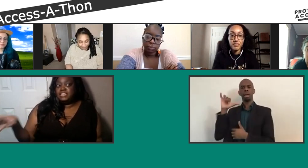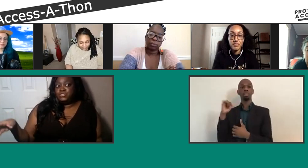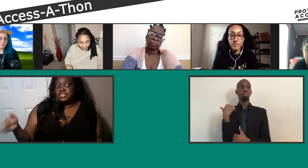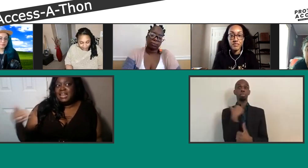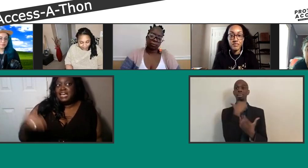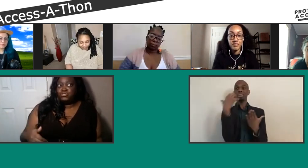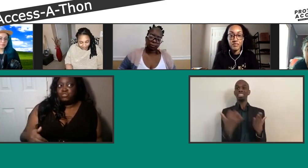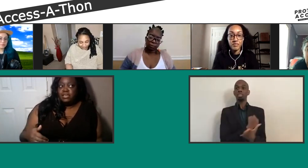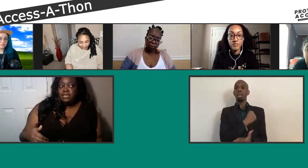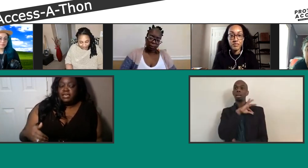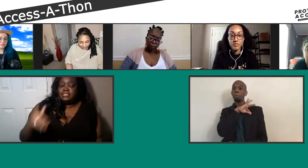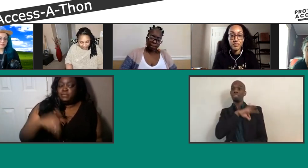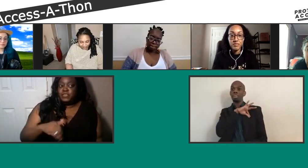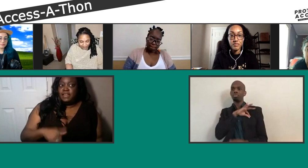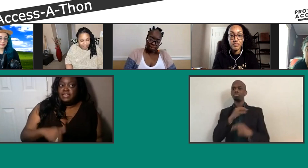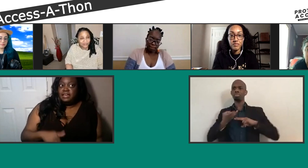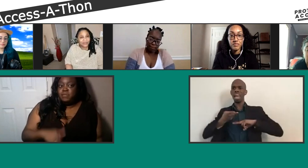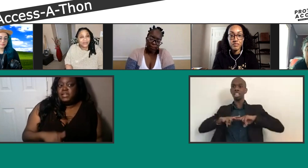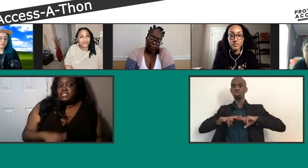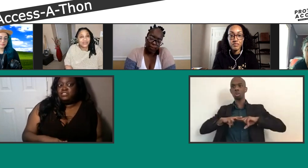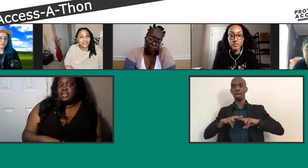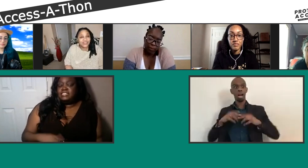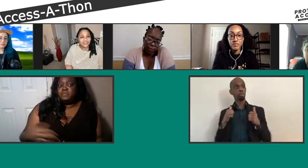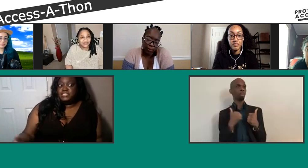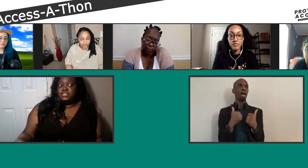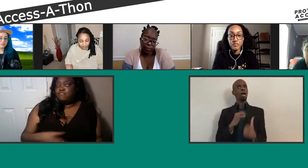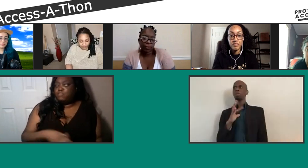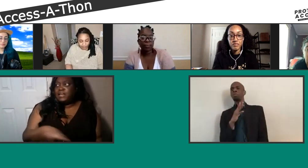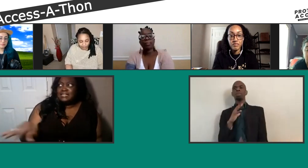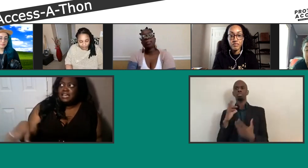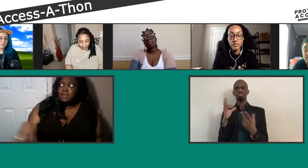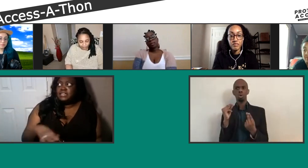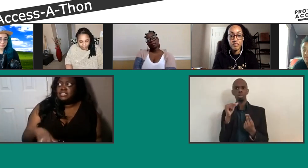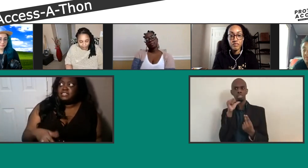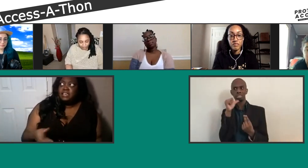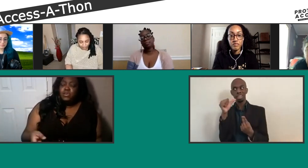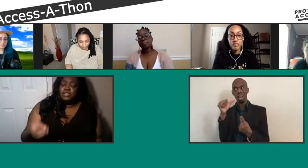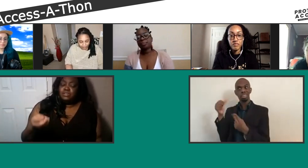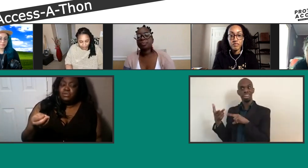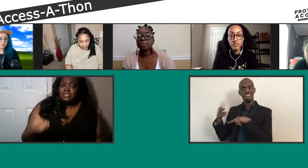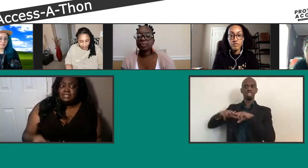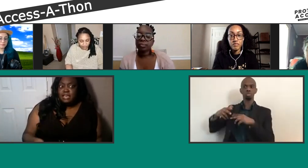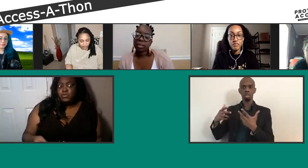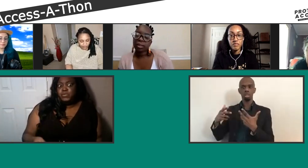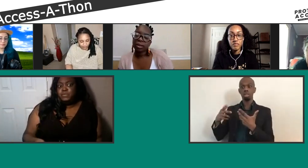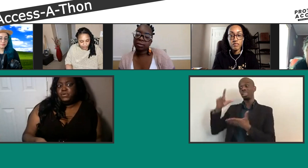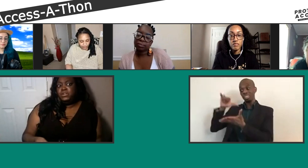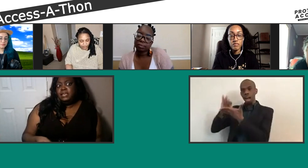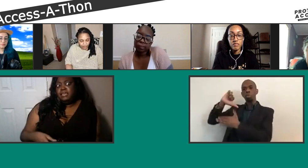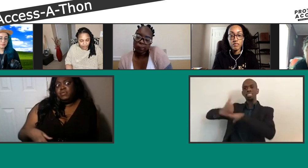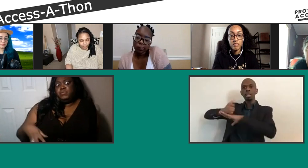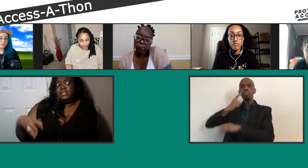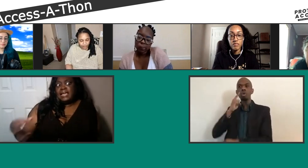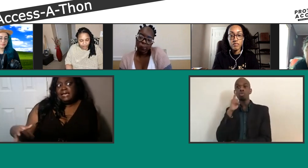it's extra. It's not extra. It's something that I need. Accommodations are not special. Everybody has accommodations, but it's only disabled people